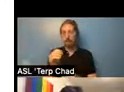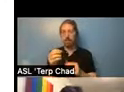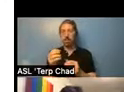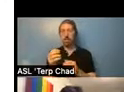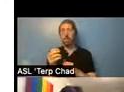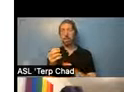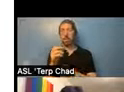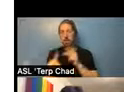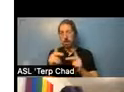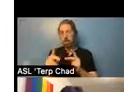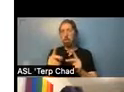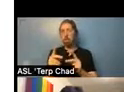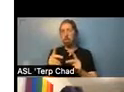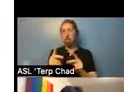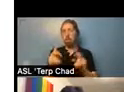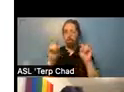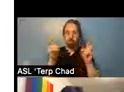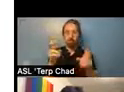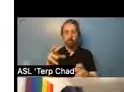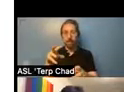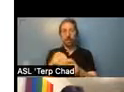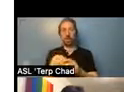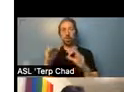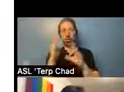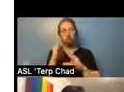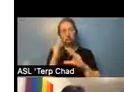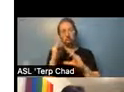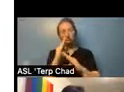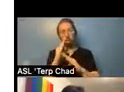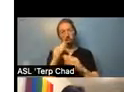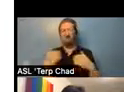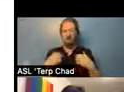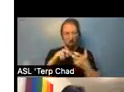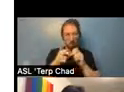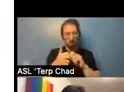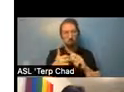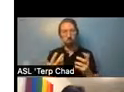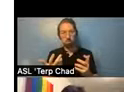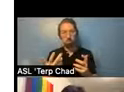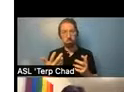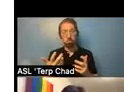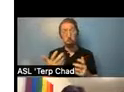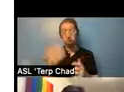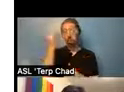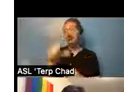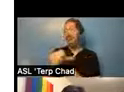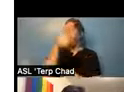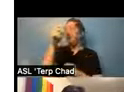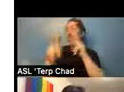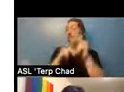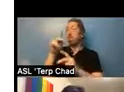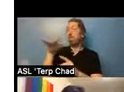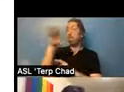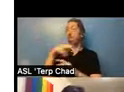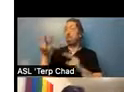in, in trouble, have, problems in their lives is because people, uh, look down upon people, uh, with, uh, with stigma.